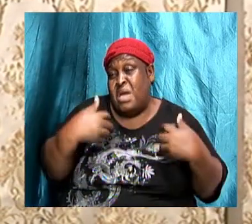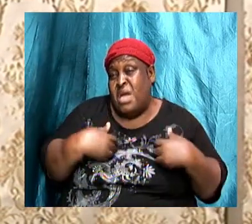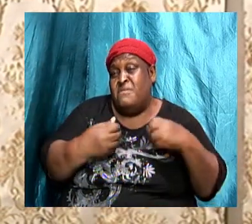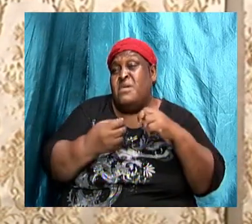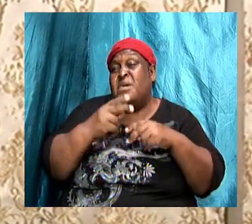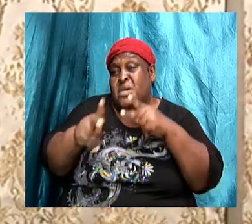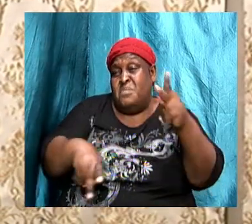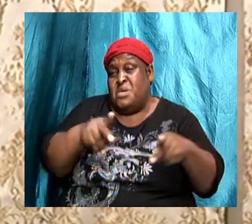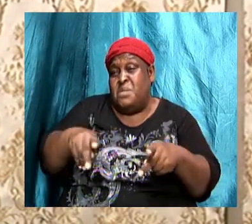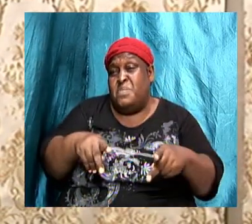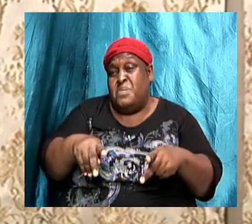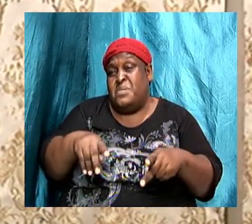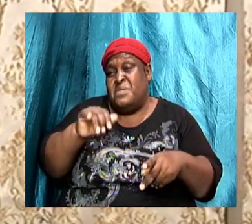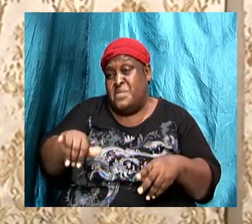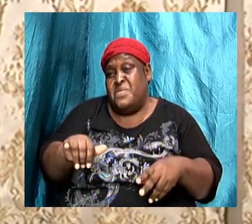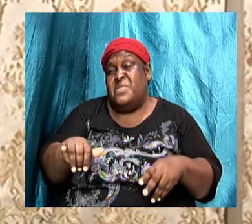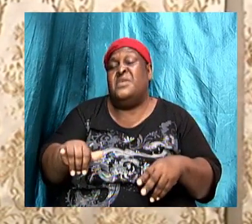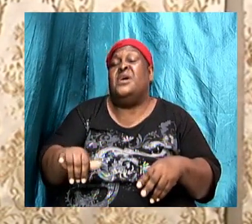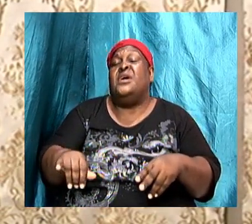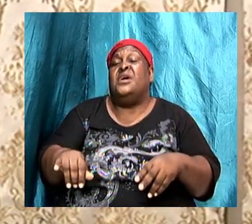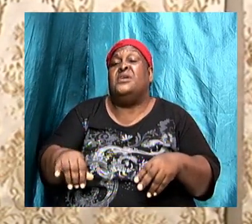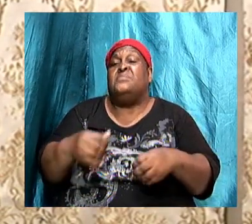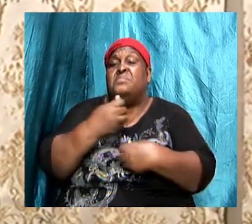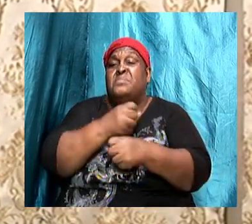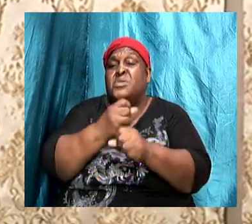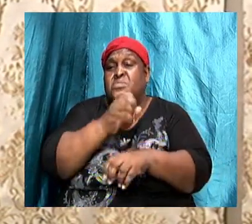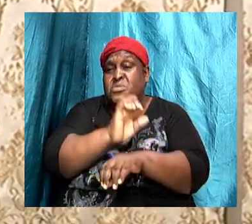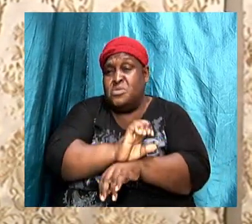correct you again. The church is the people.